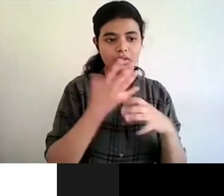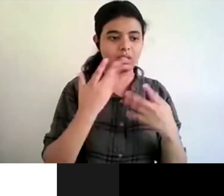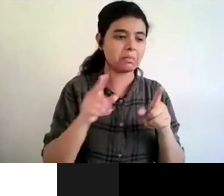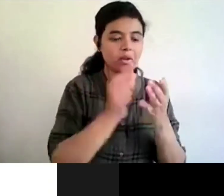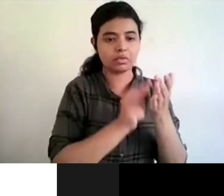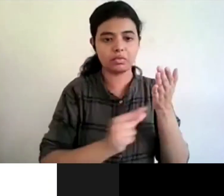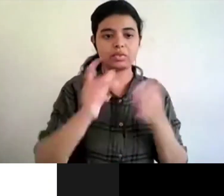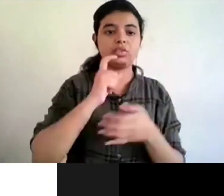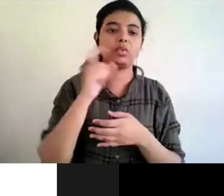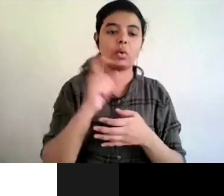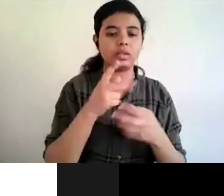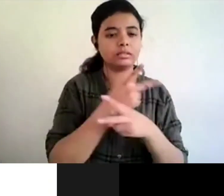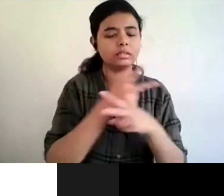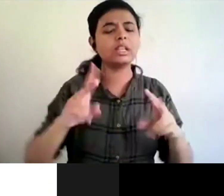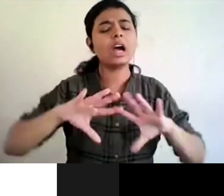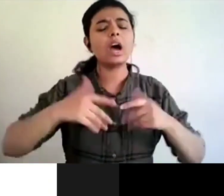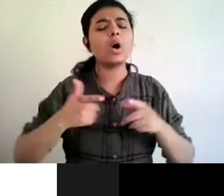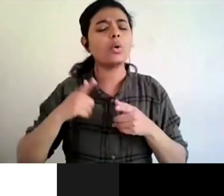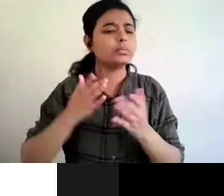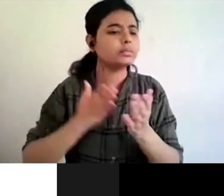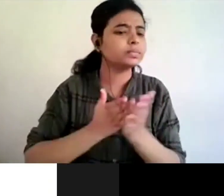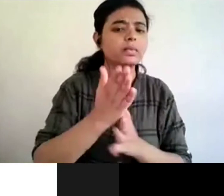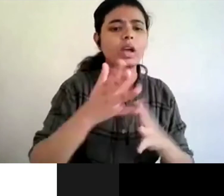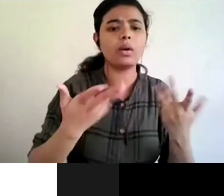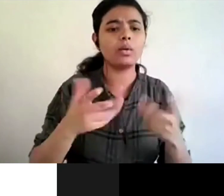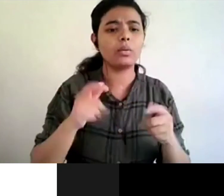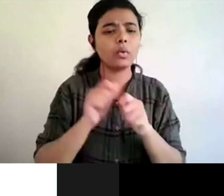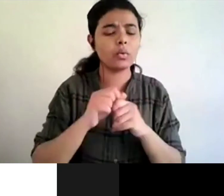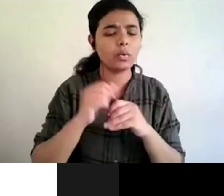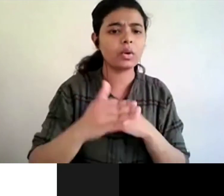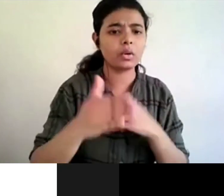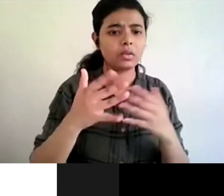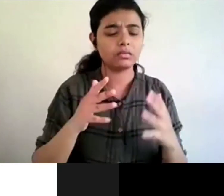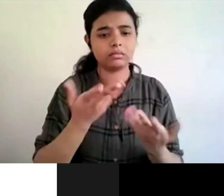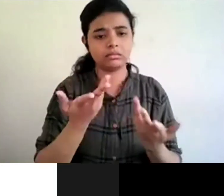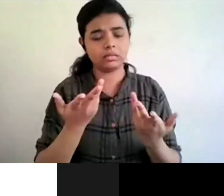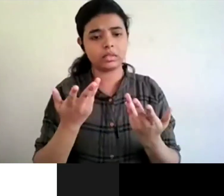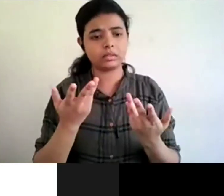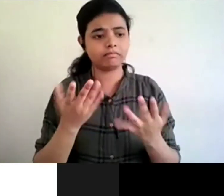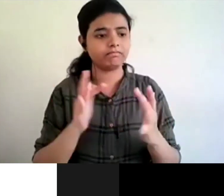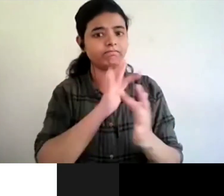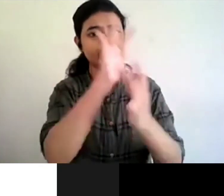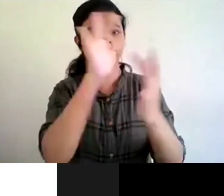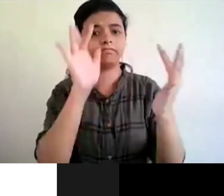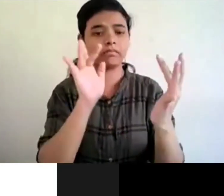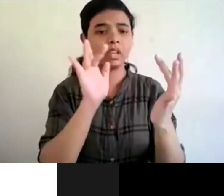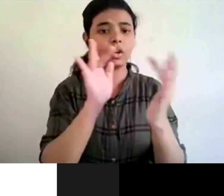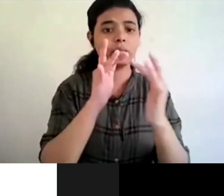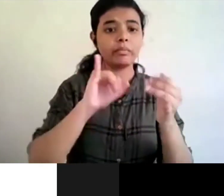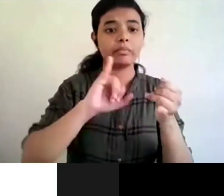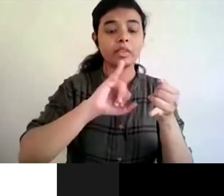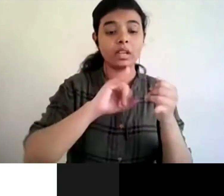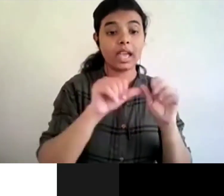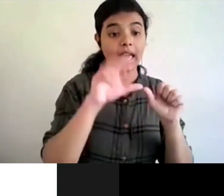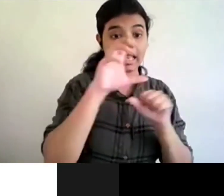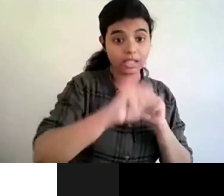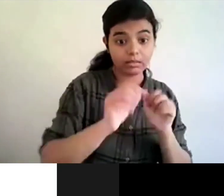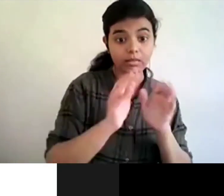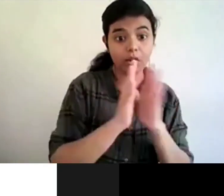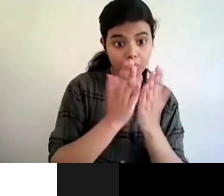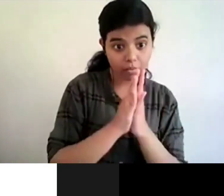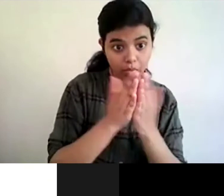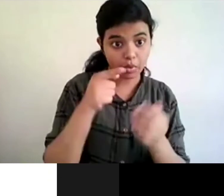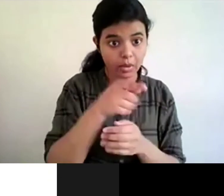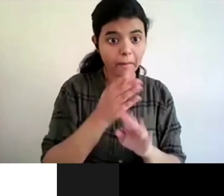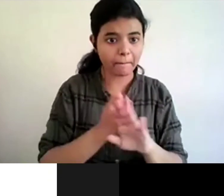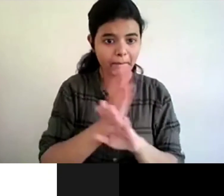i mean how to do that uh can we reach uh directly to um sugama pustakala whatever you